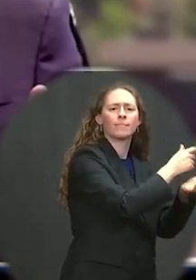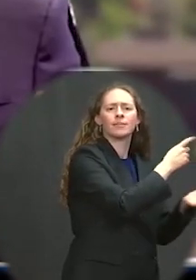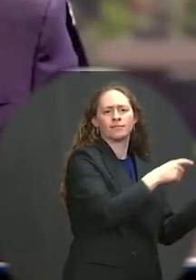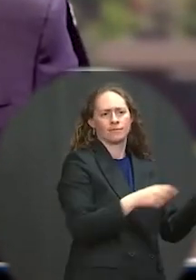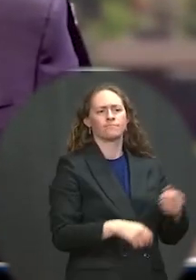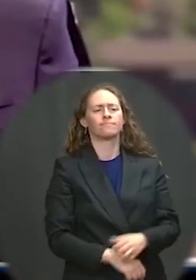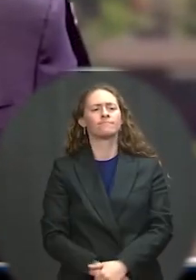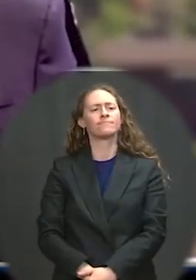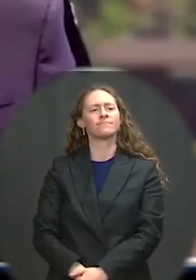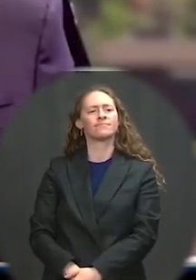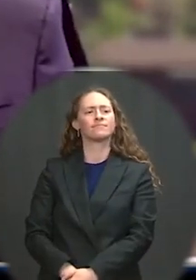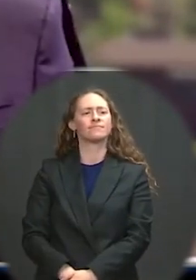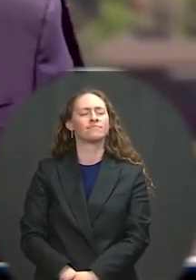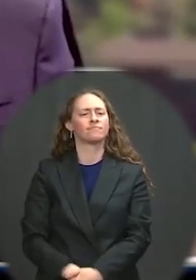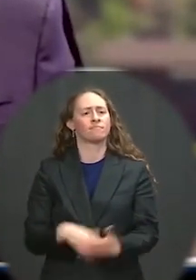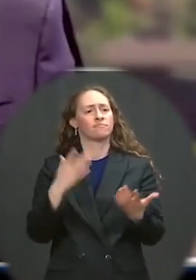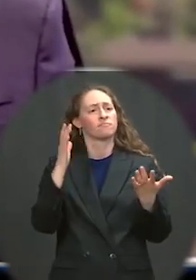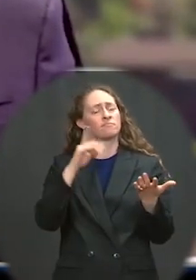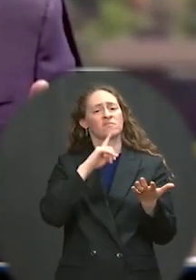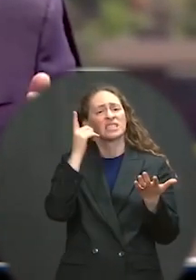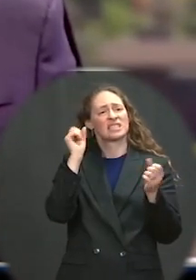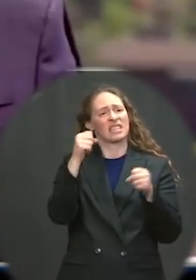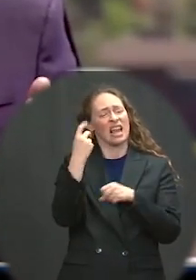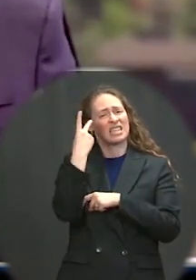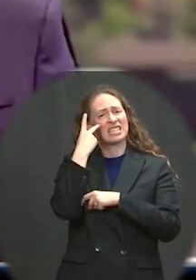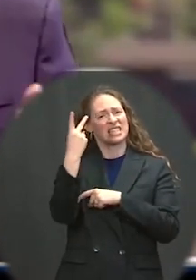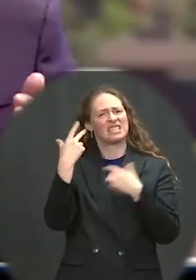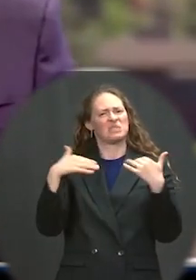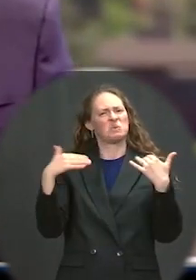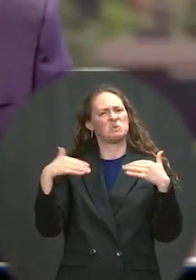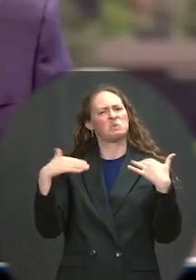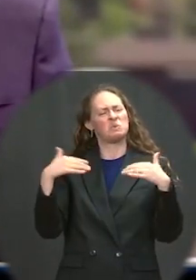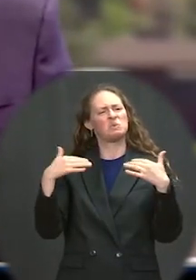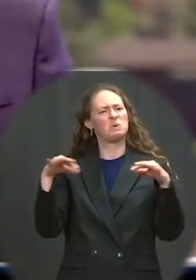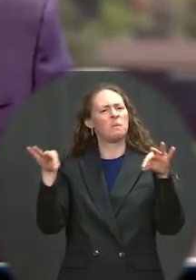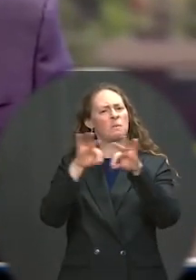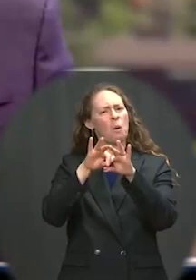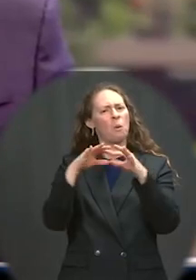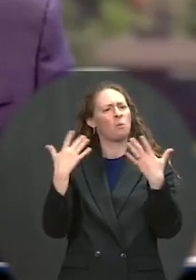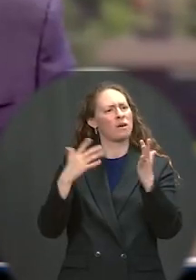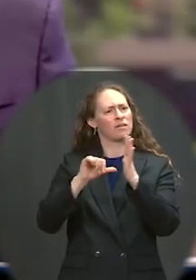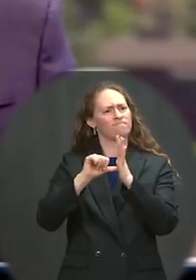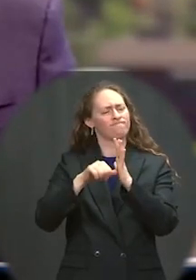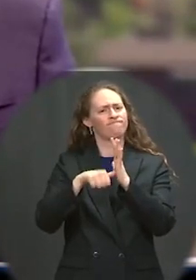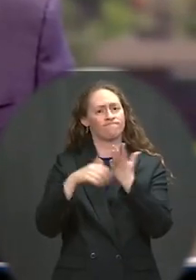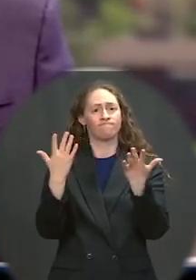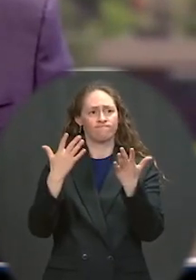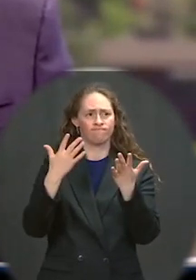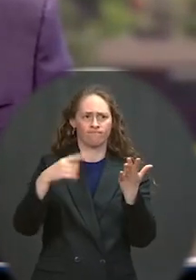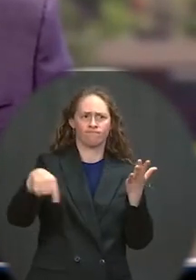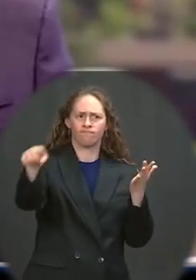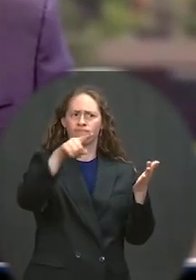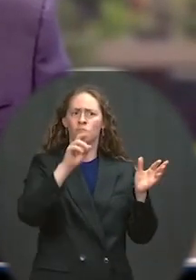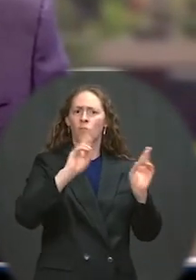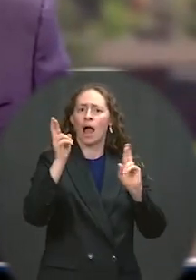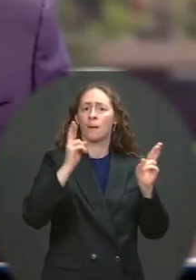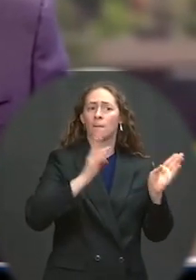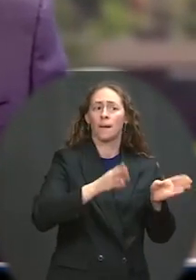halting this pandemic and improving our ability to prevent and respond to the next one is in our national security.